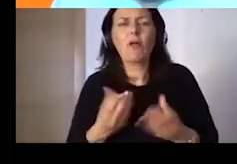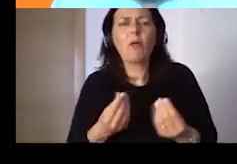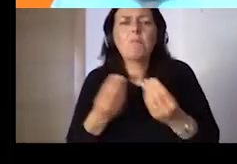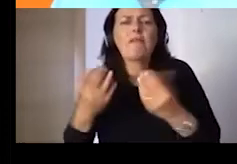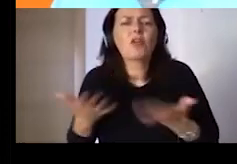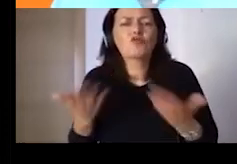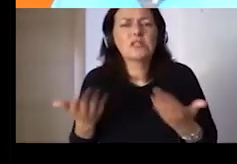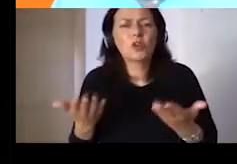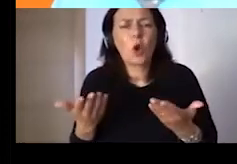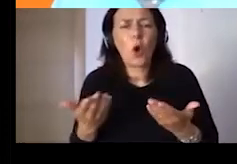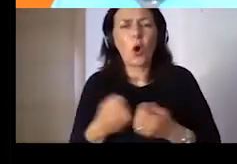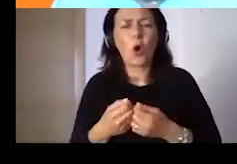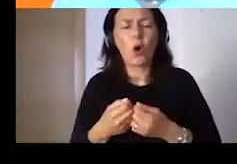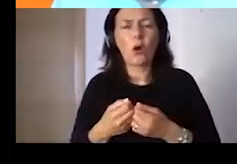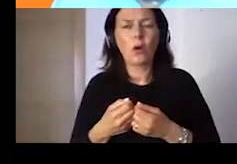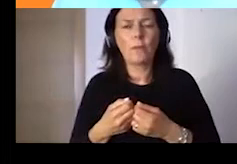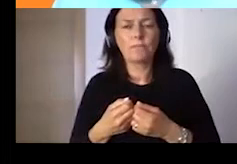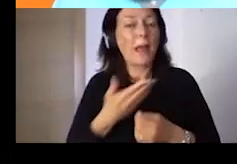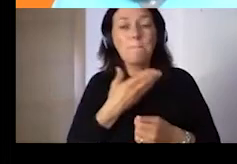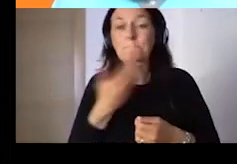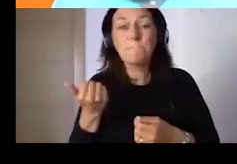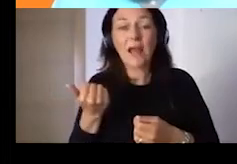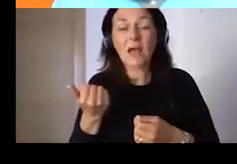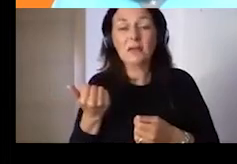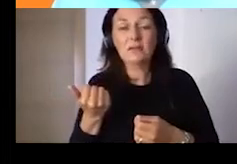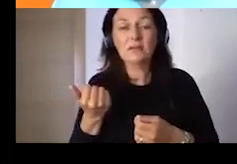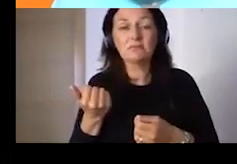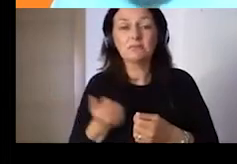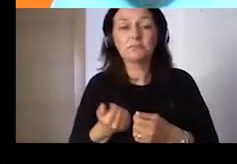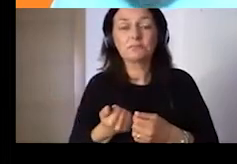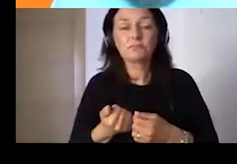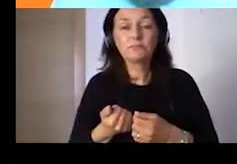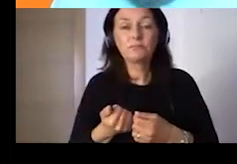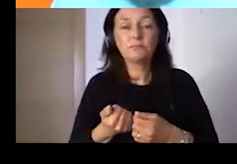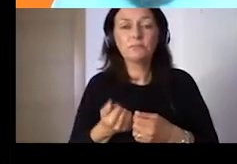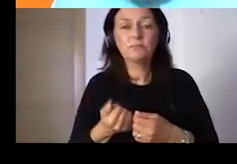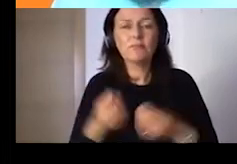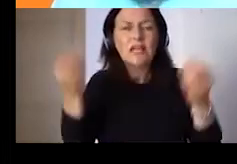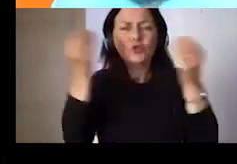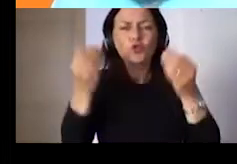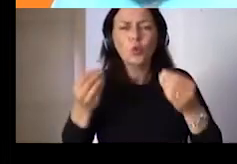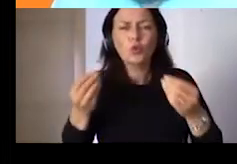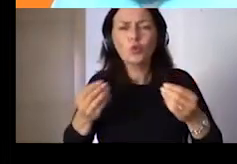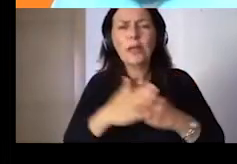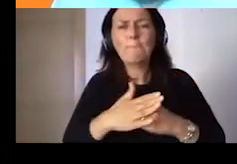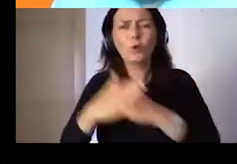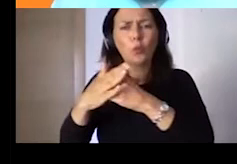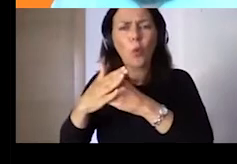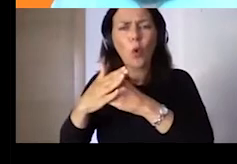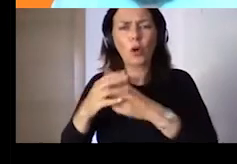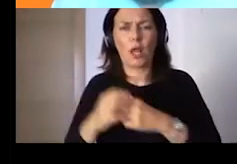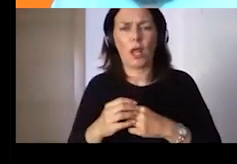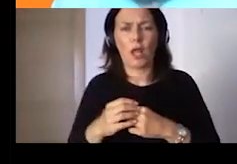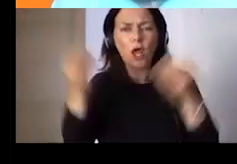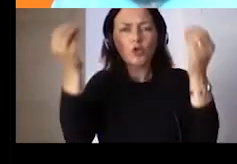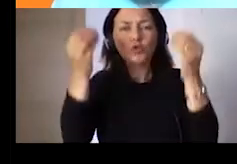without any time to really structure learning interventions in order to